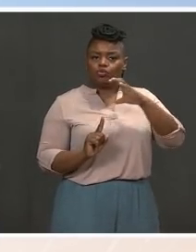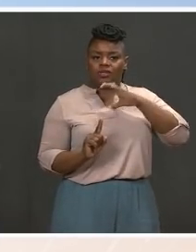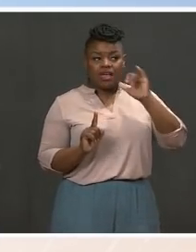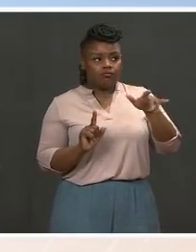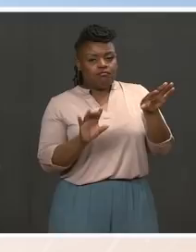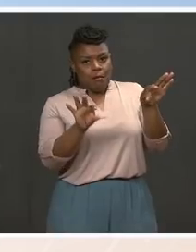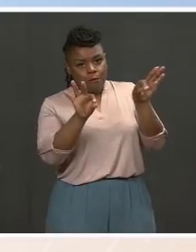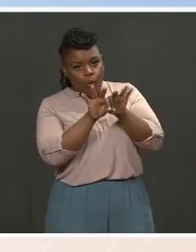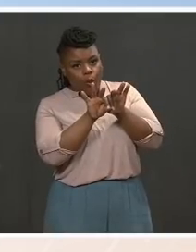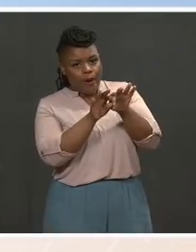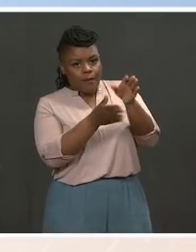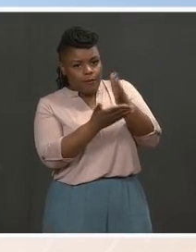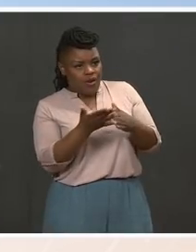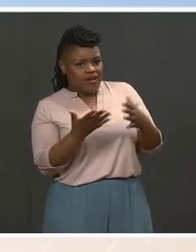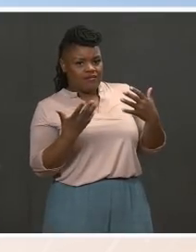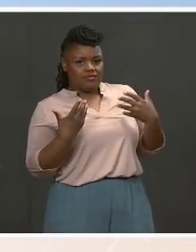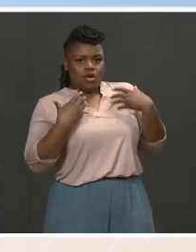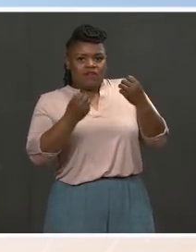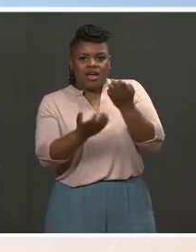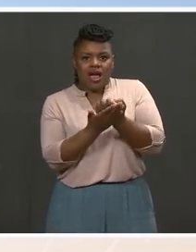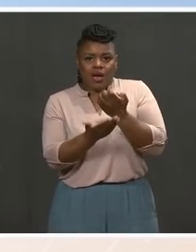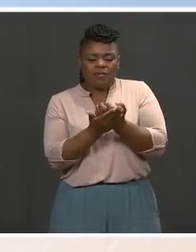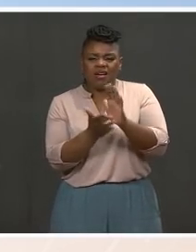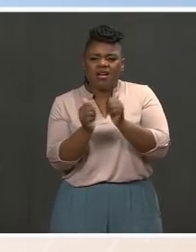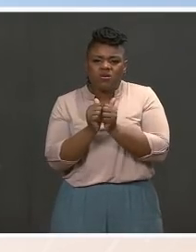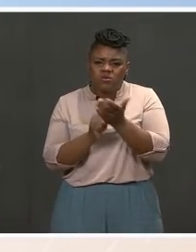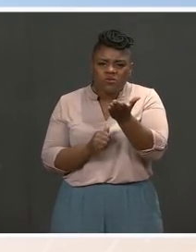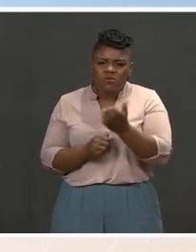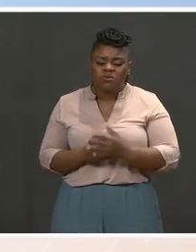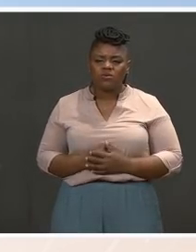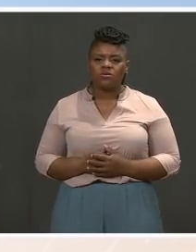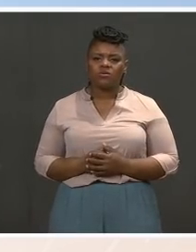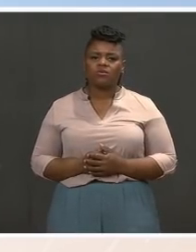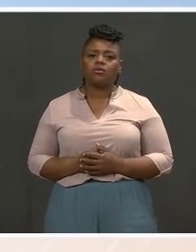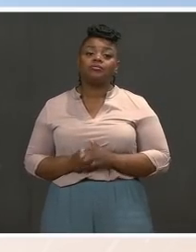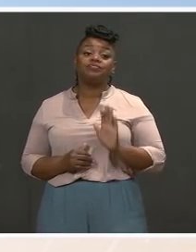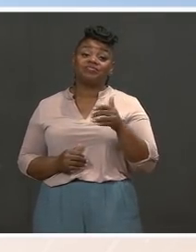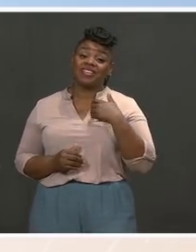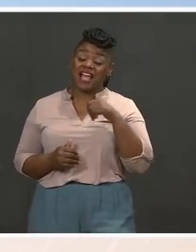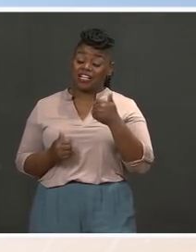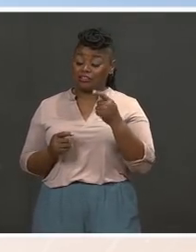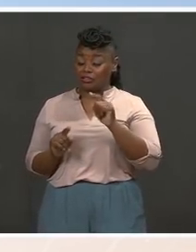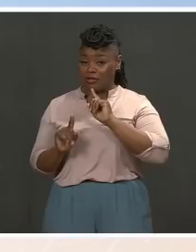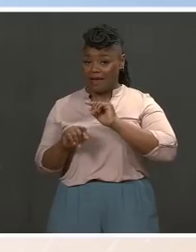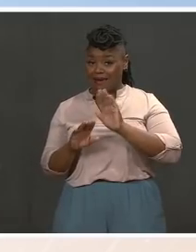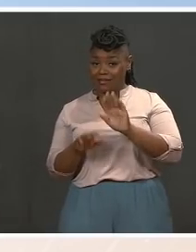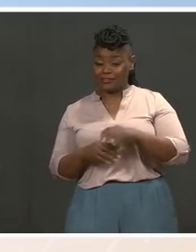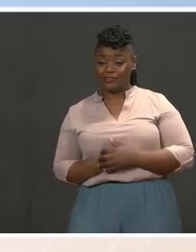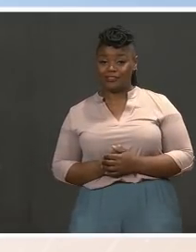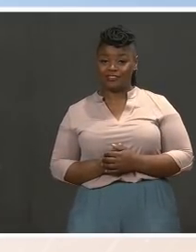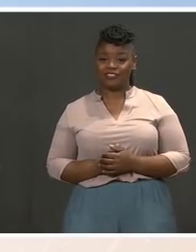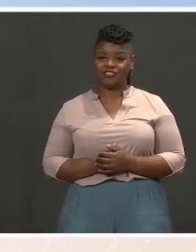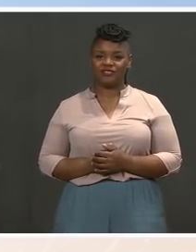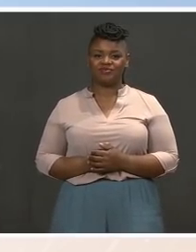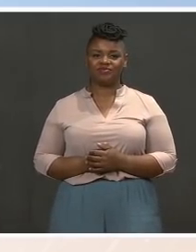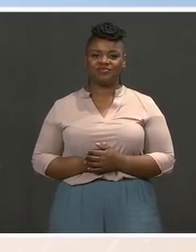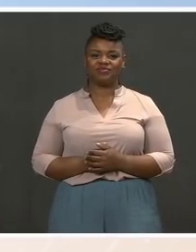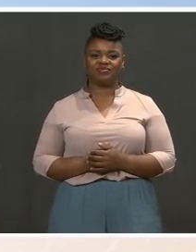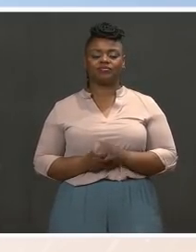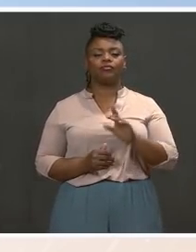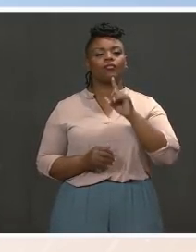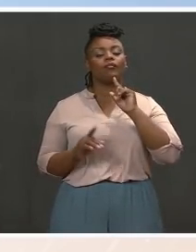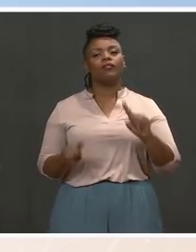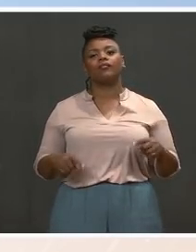stab at that and then, so, you know, we know that the President has been so clear